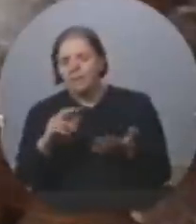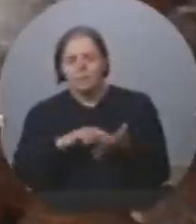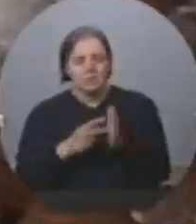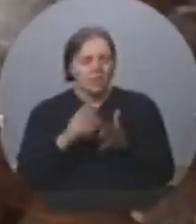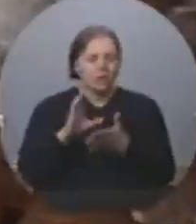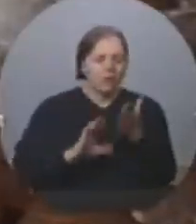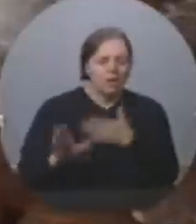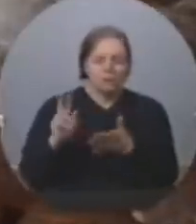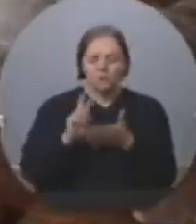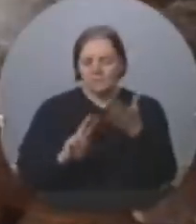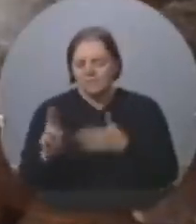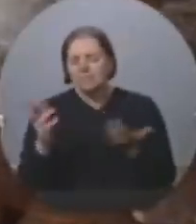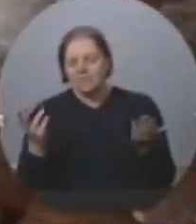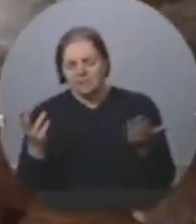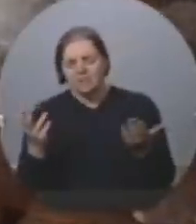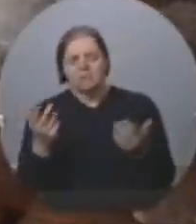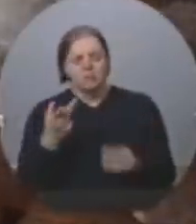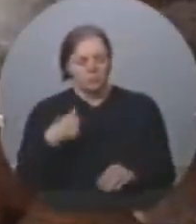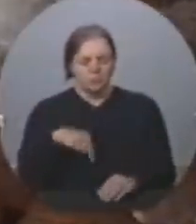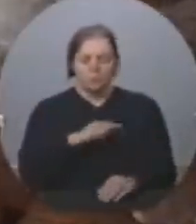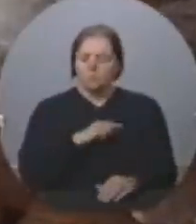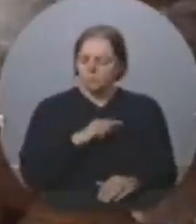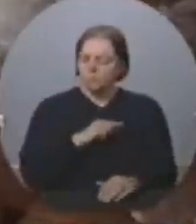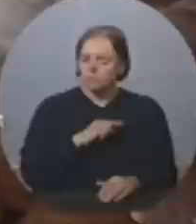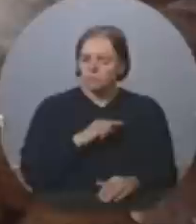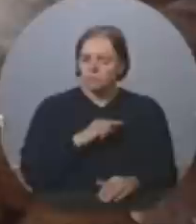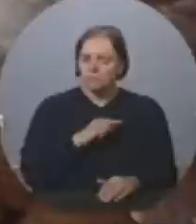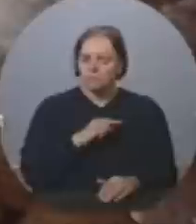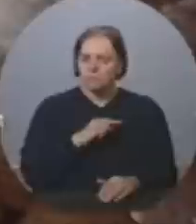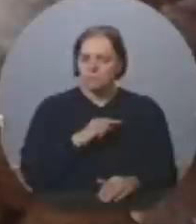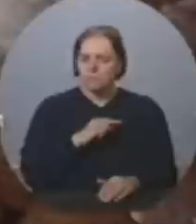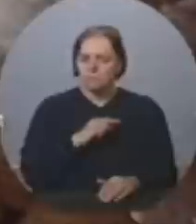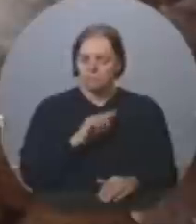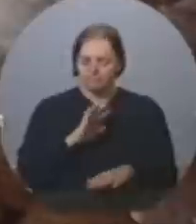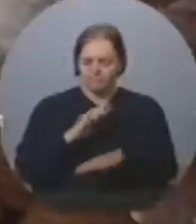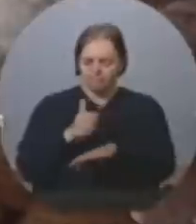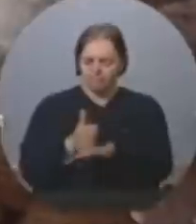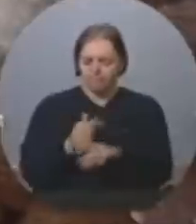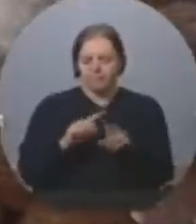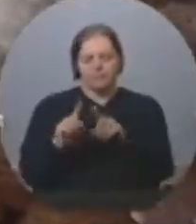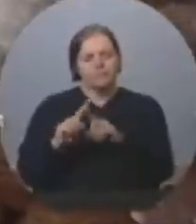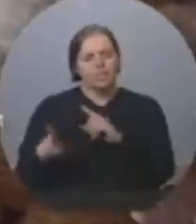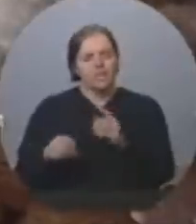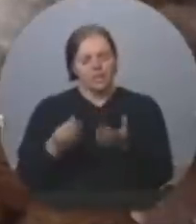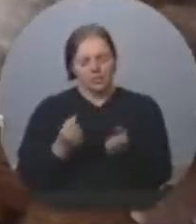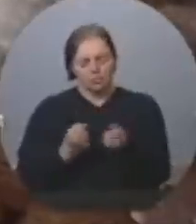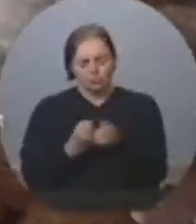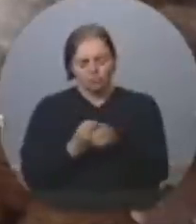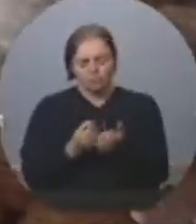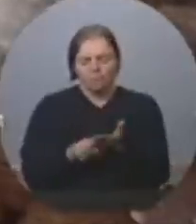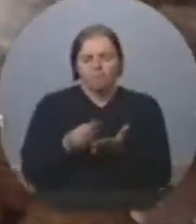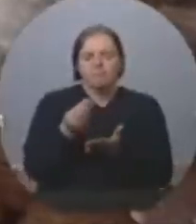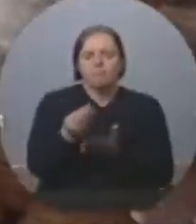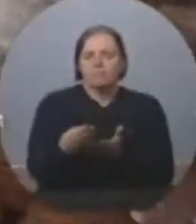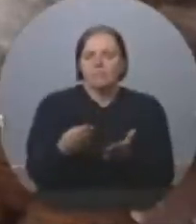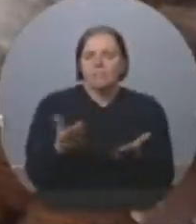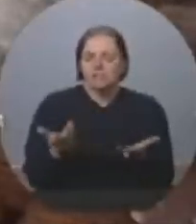Incentive Grant and the Completion Grant. That is why we introduced the Canada Student Grants Program that is helping